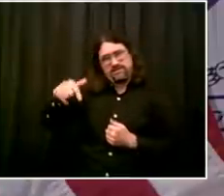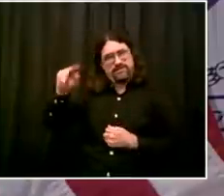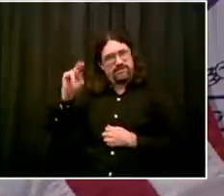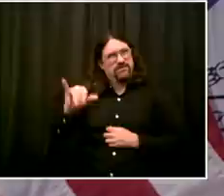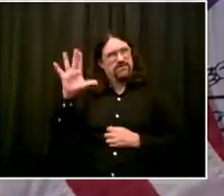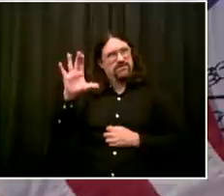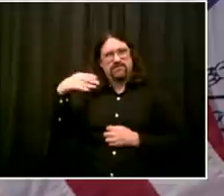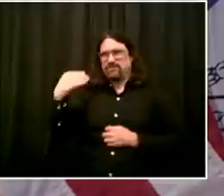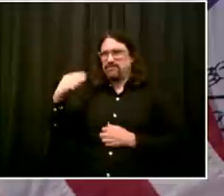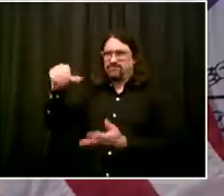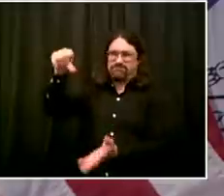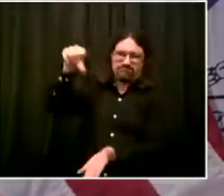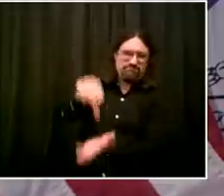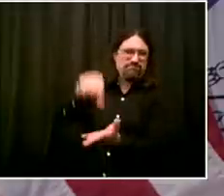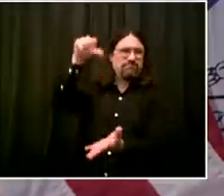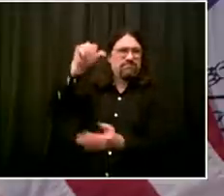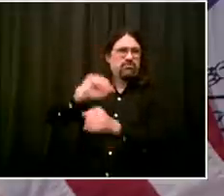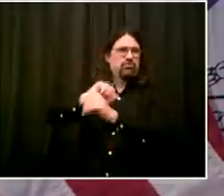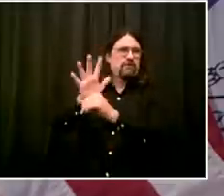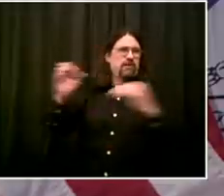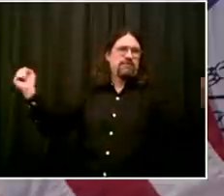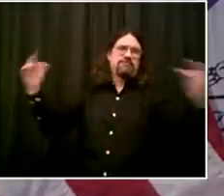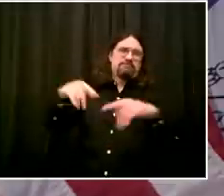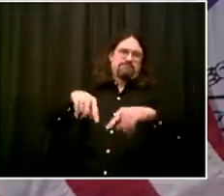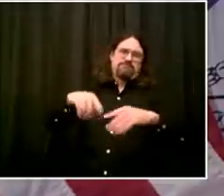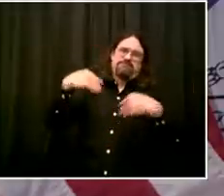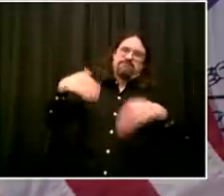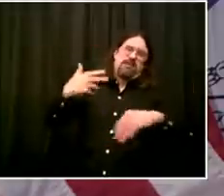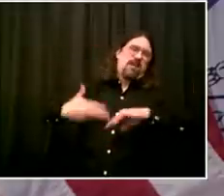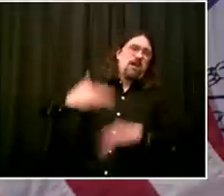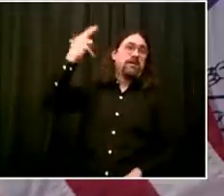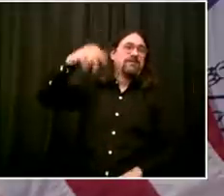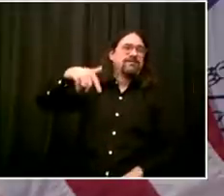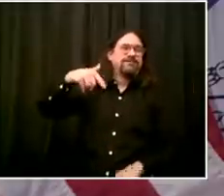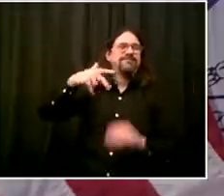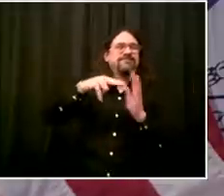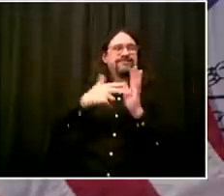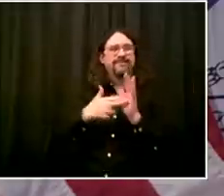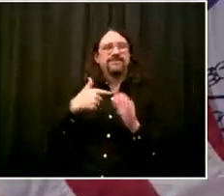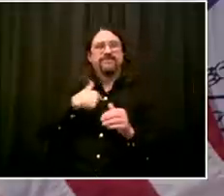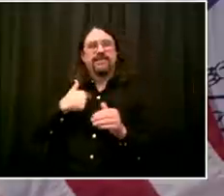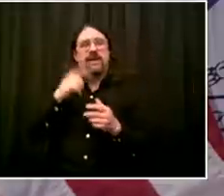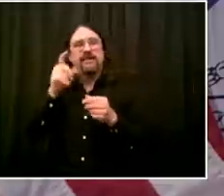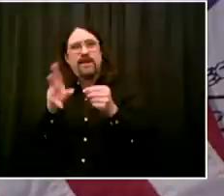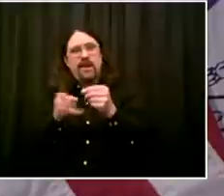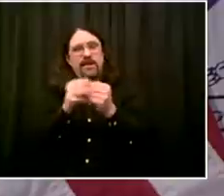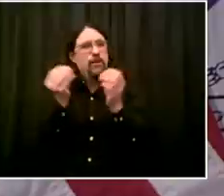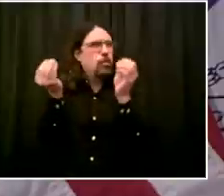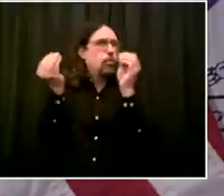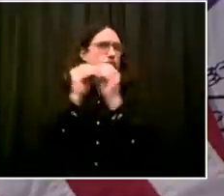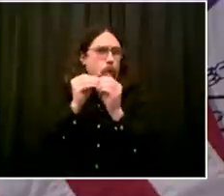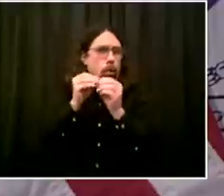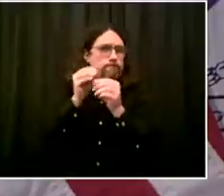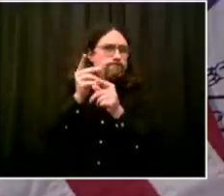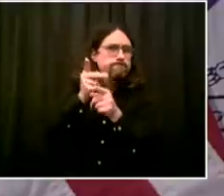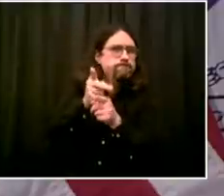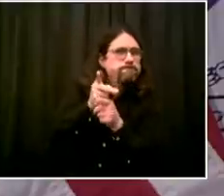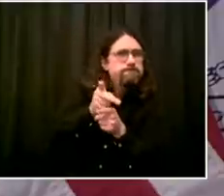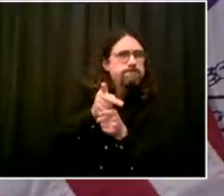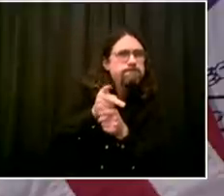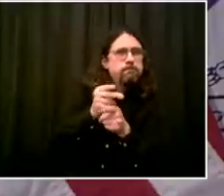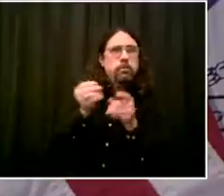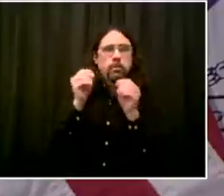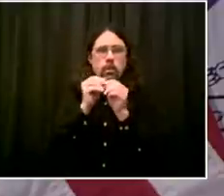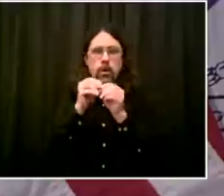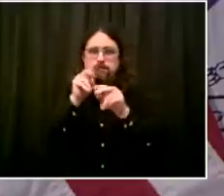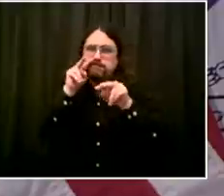ability to focus intensely on those who are most vulnerable. We talked yesterday about nursing homes. We're going to be talking a lot about folks